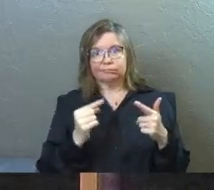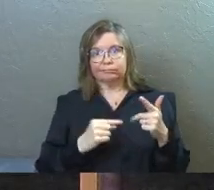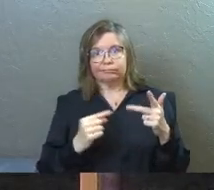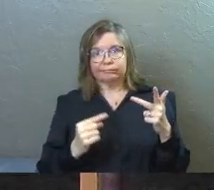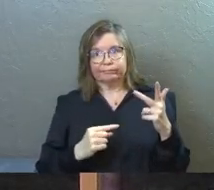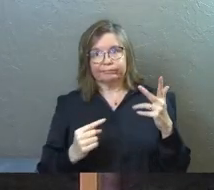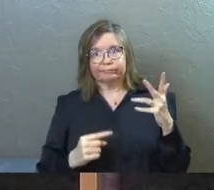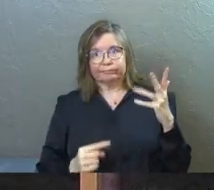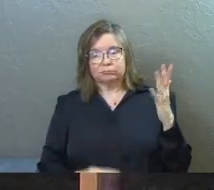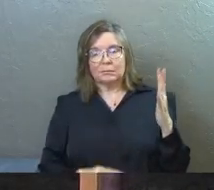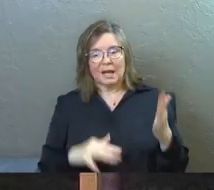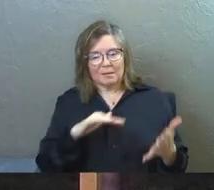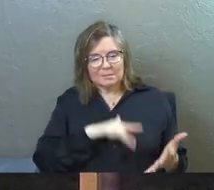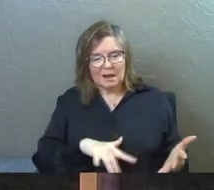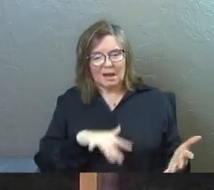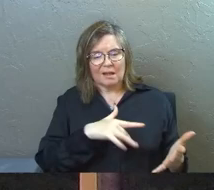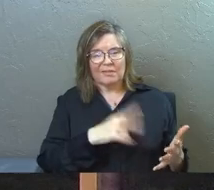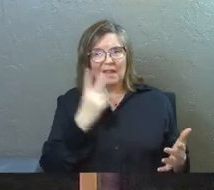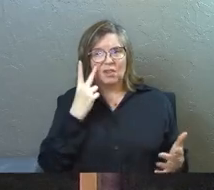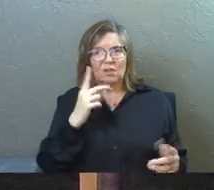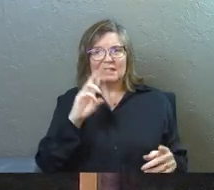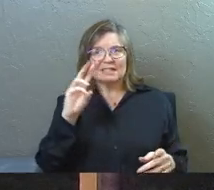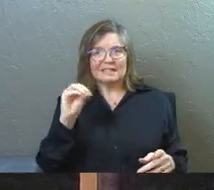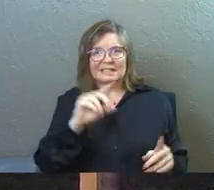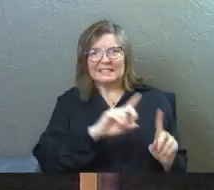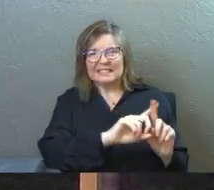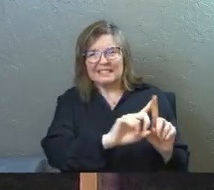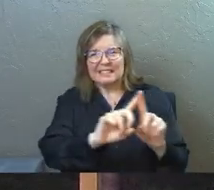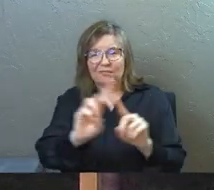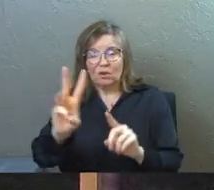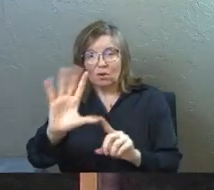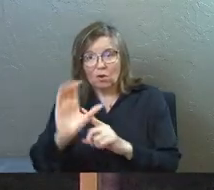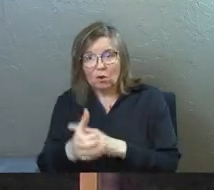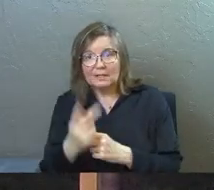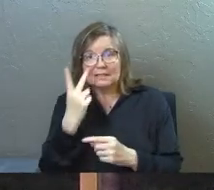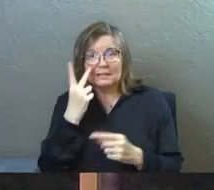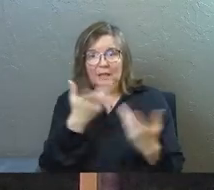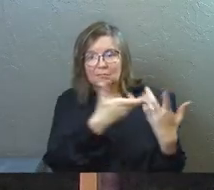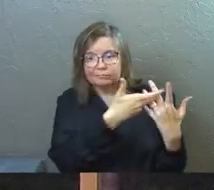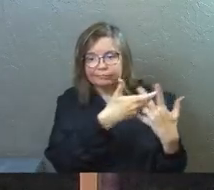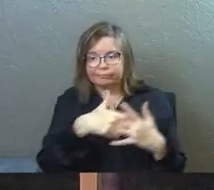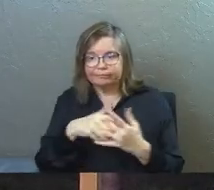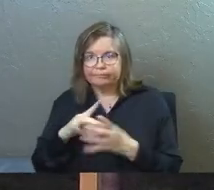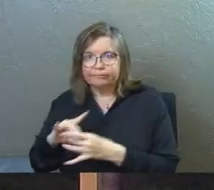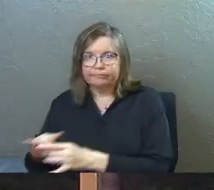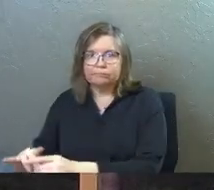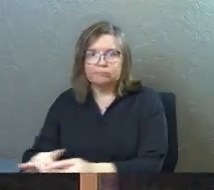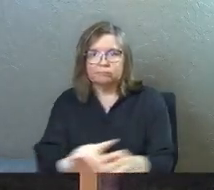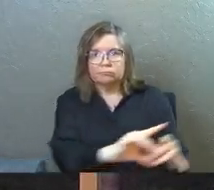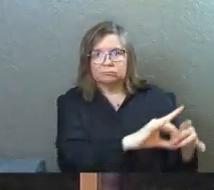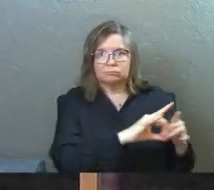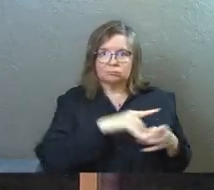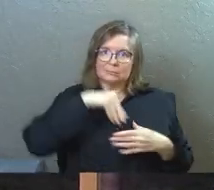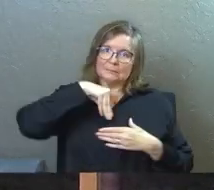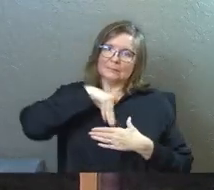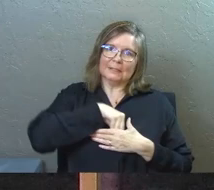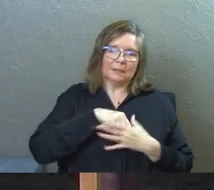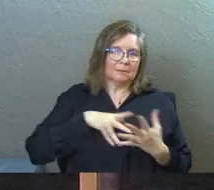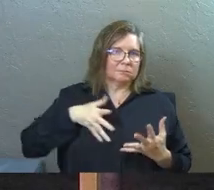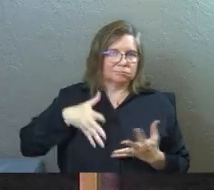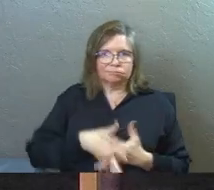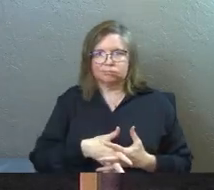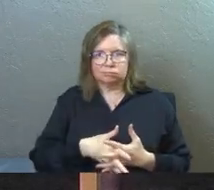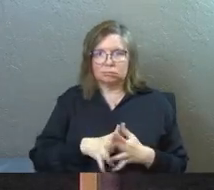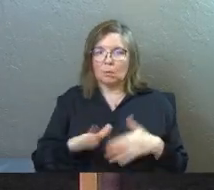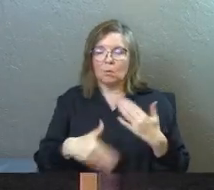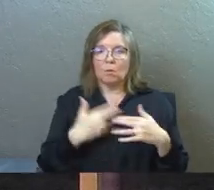Studies have been done. They've looked at 60 plus cultures and they've seen the unified moral law that weaves down through